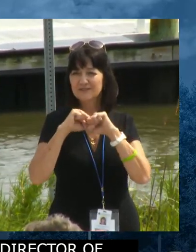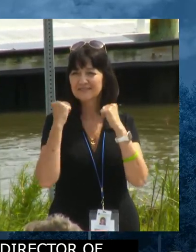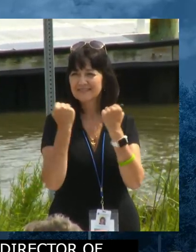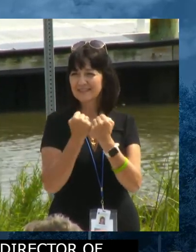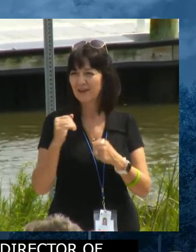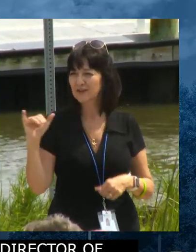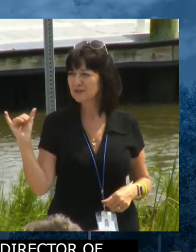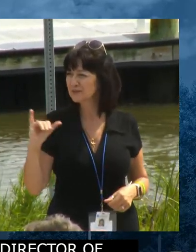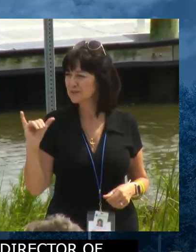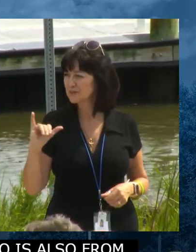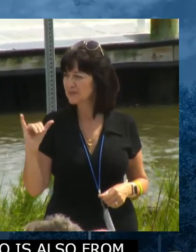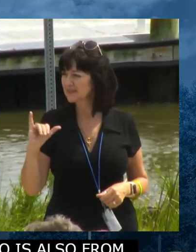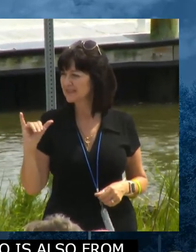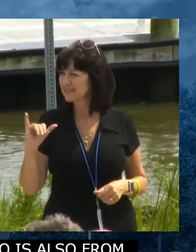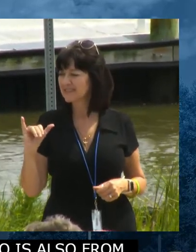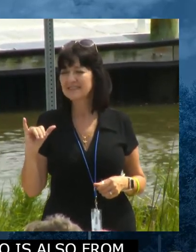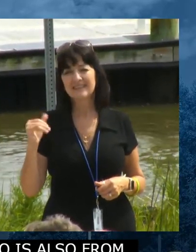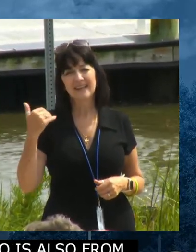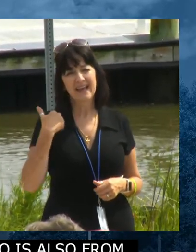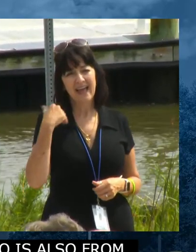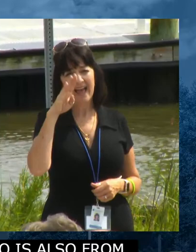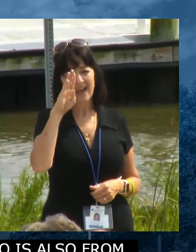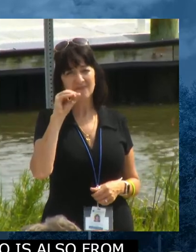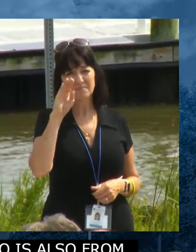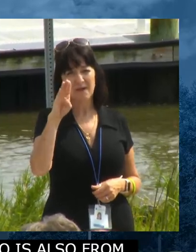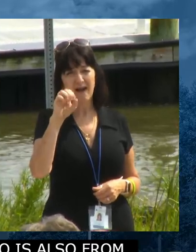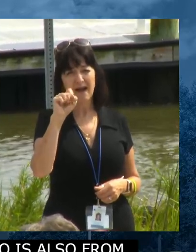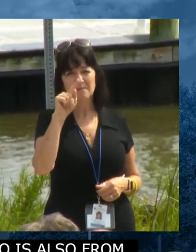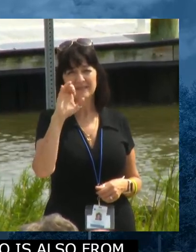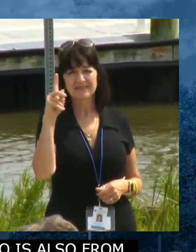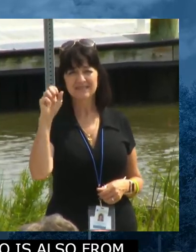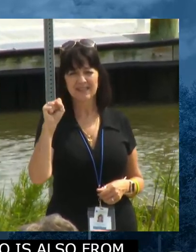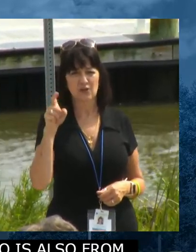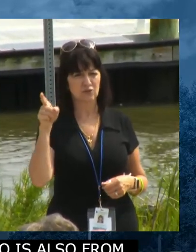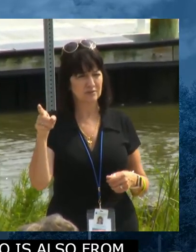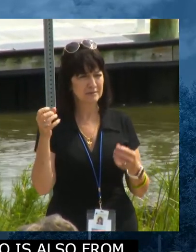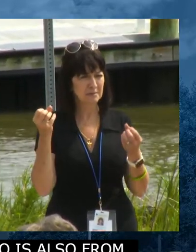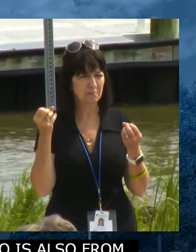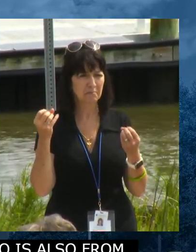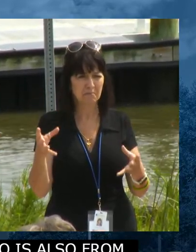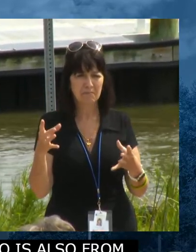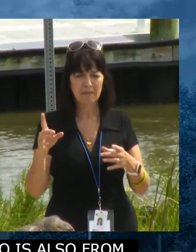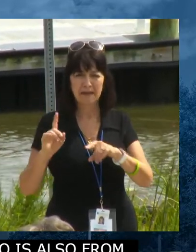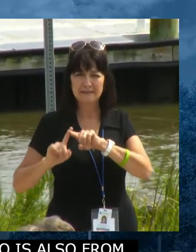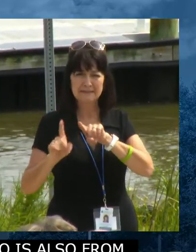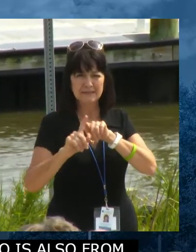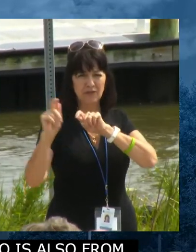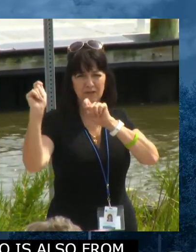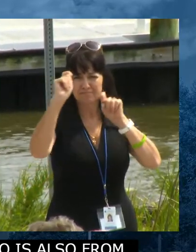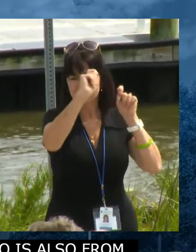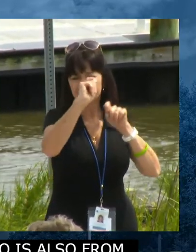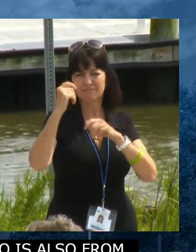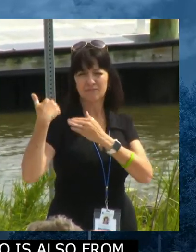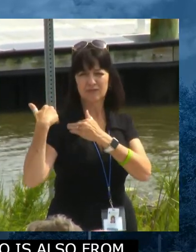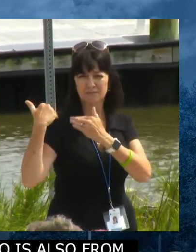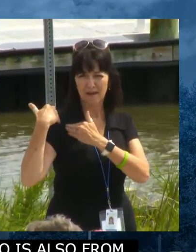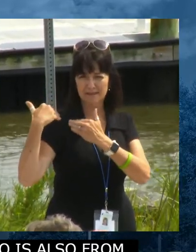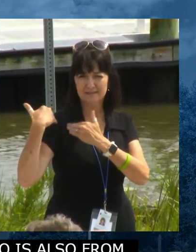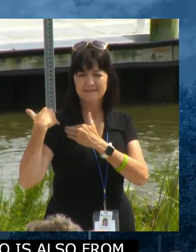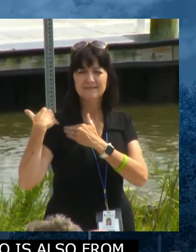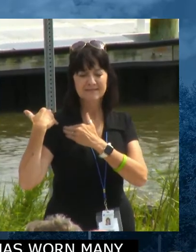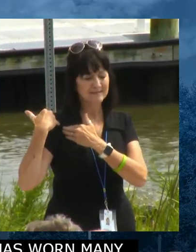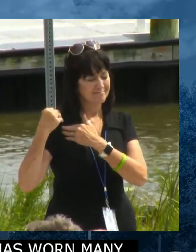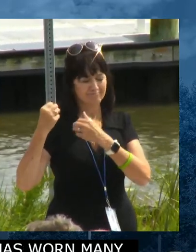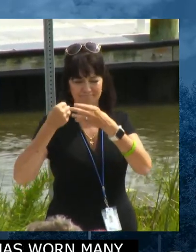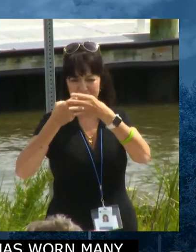Um, we have Bob Stickles, who has worn many hats throughout his career and, and too numerous to mention,